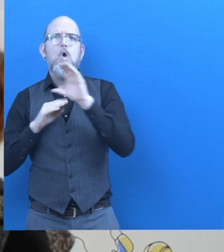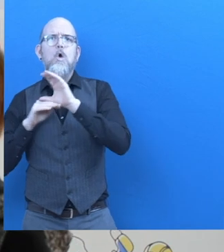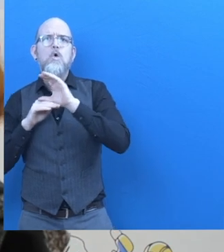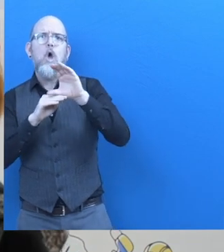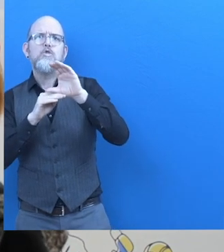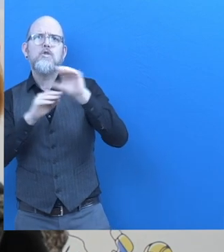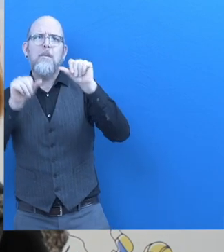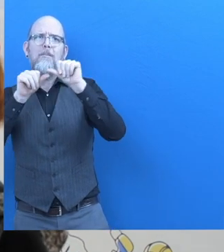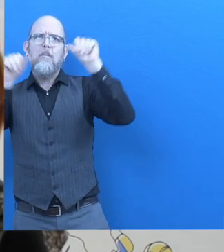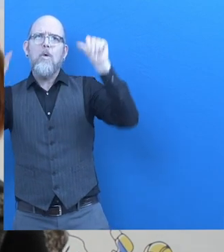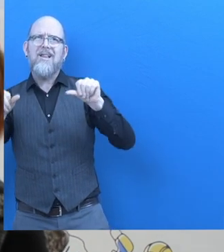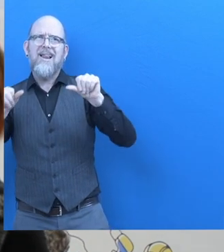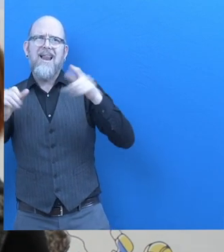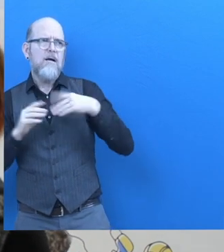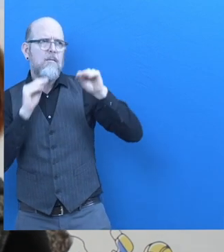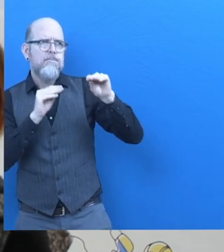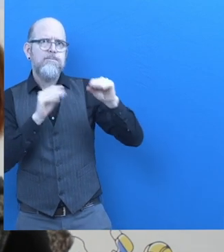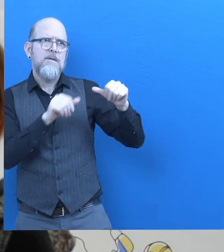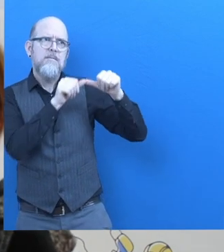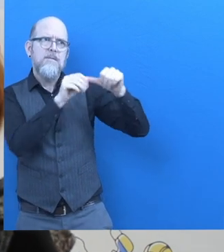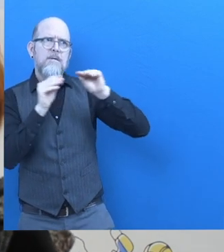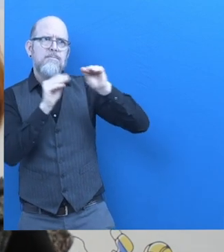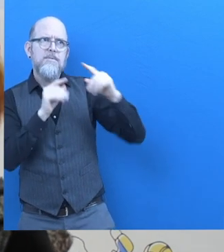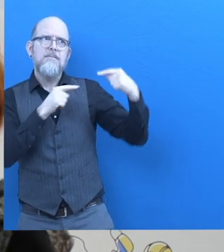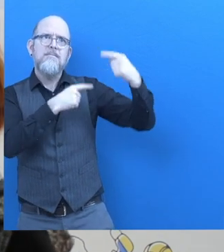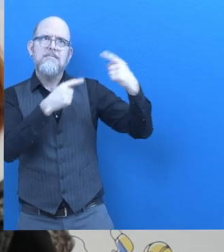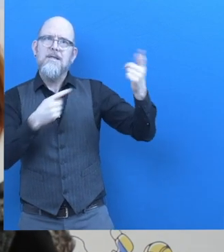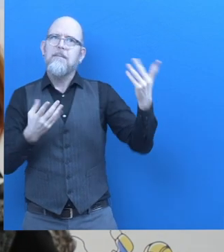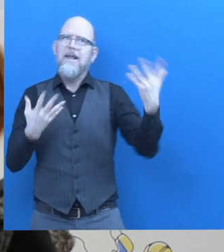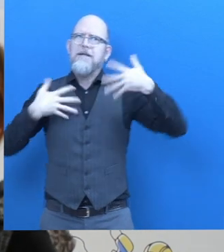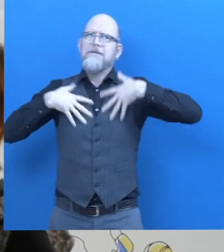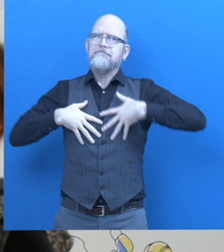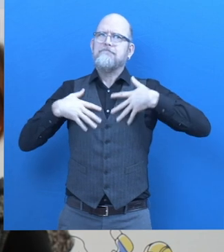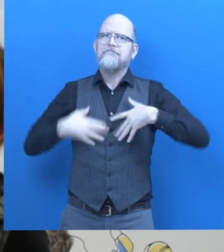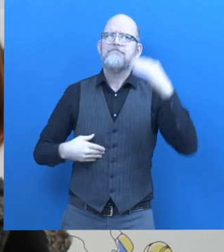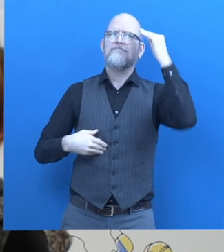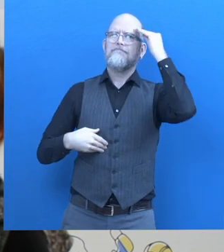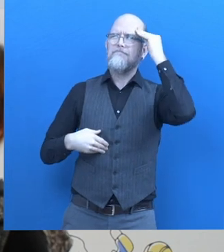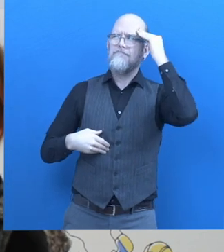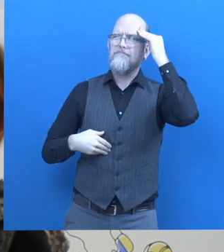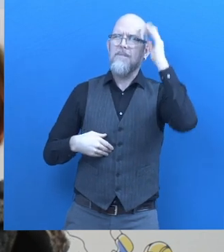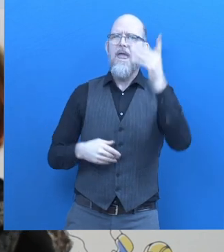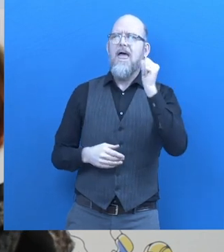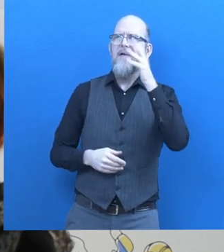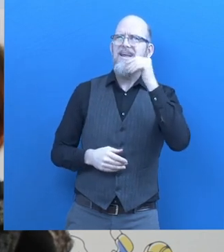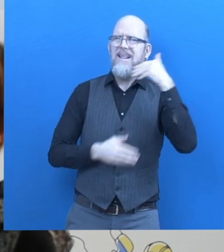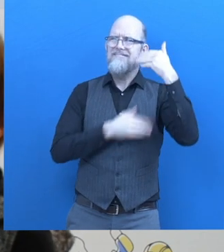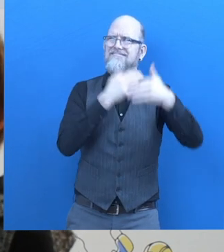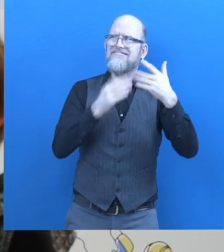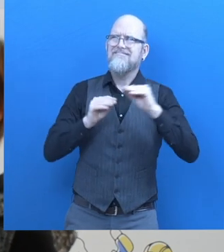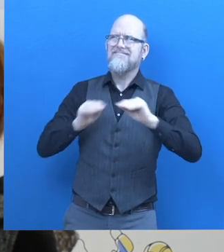-called coaching model in a way to really be present in everyday life of teachers